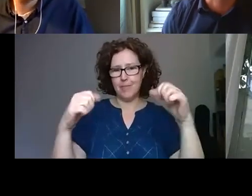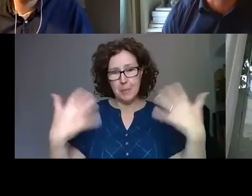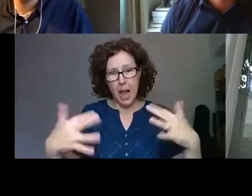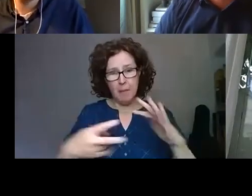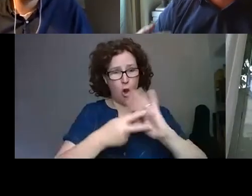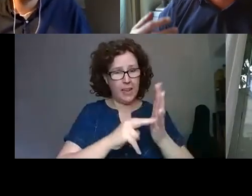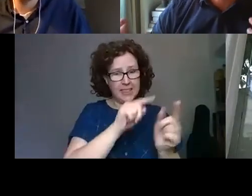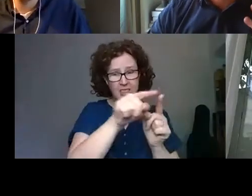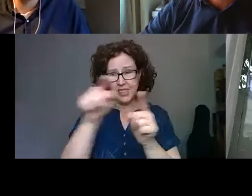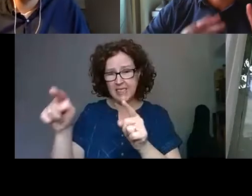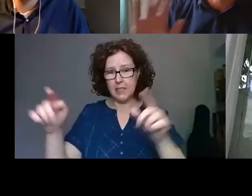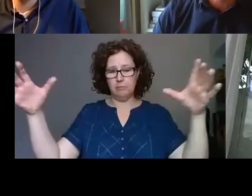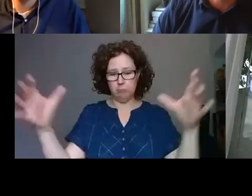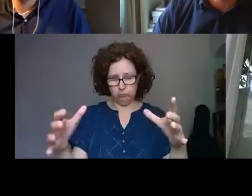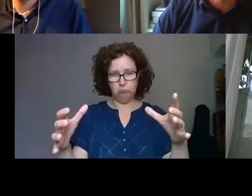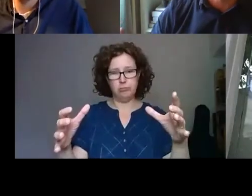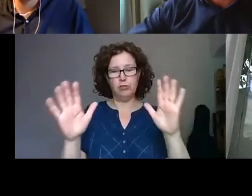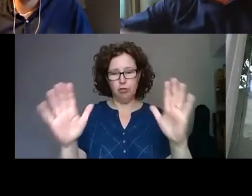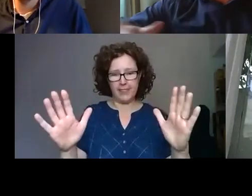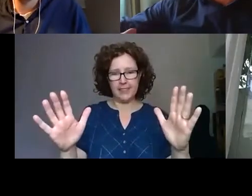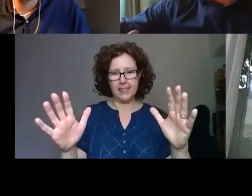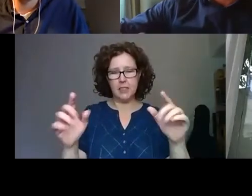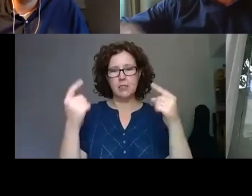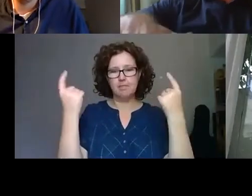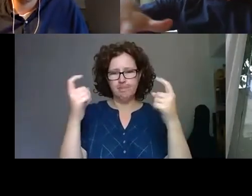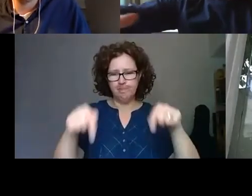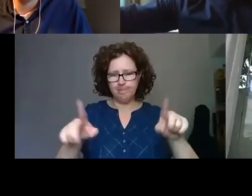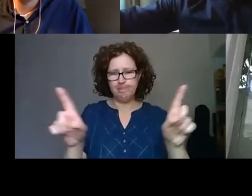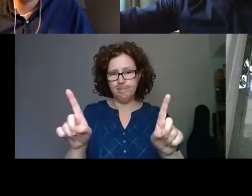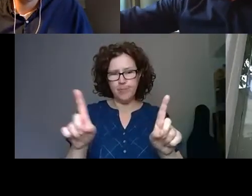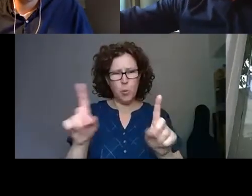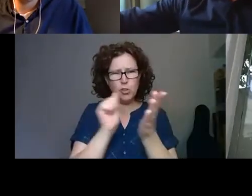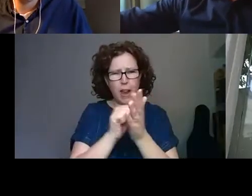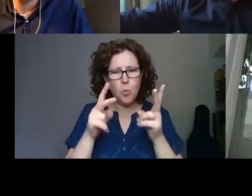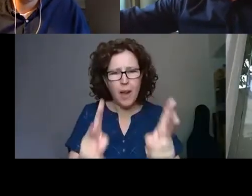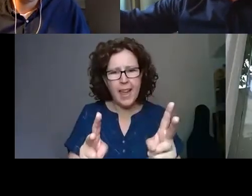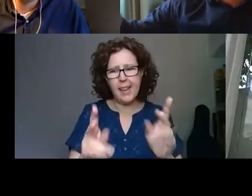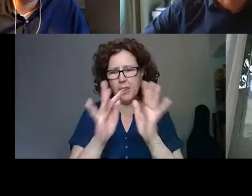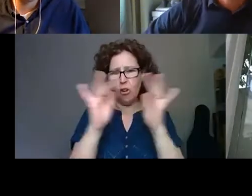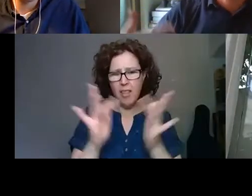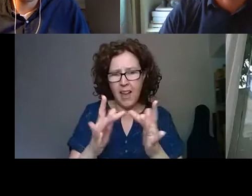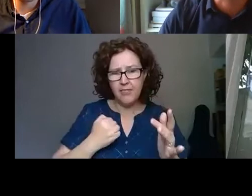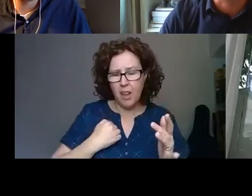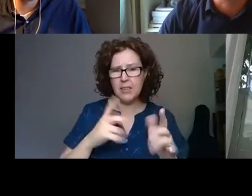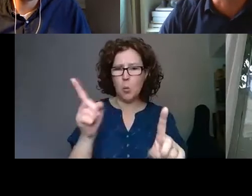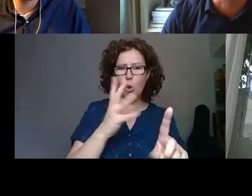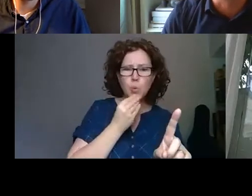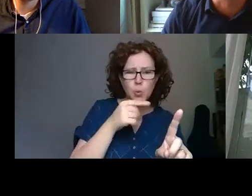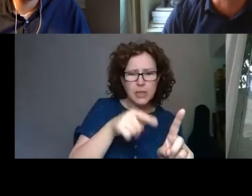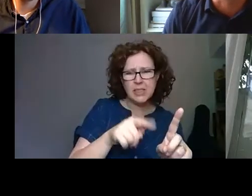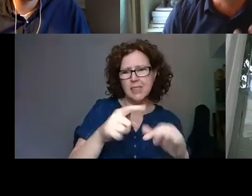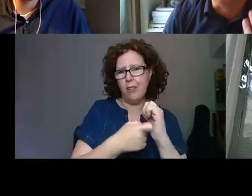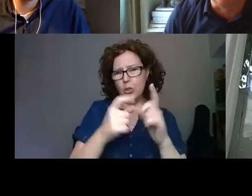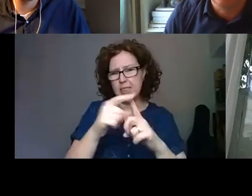coming together and we can start to figure out what platforms, what communities we need to continue to have these